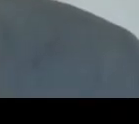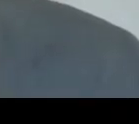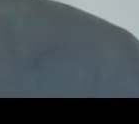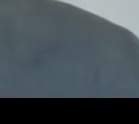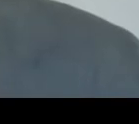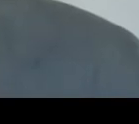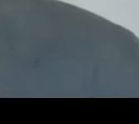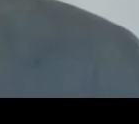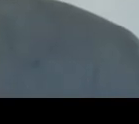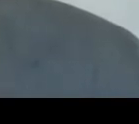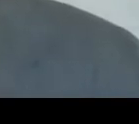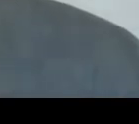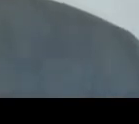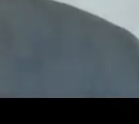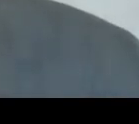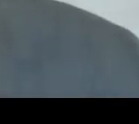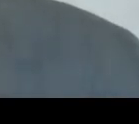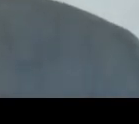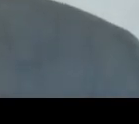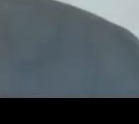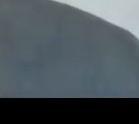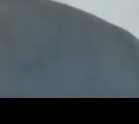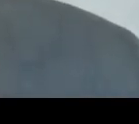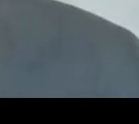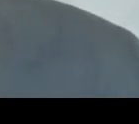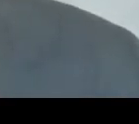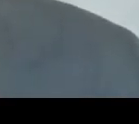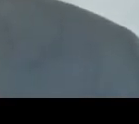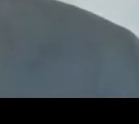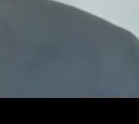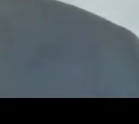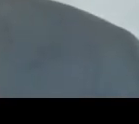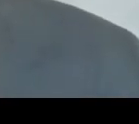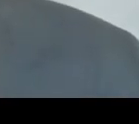and um morris street was morris street april i lost the postcard